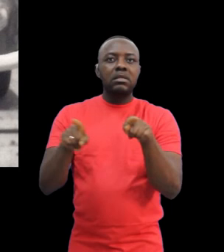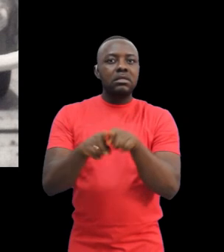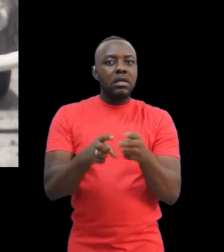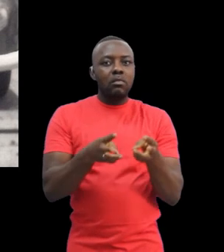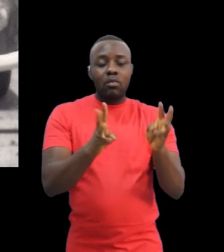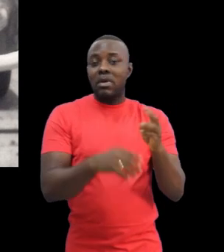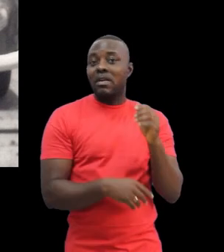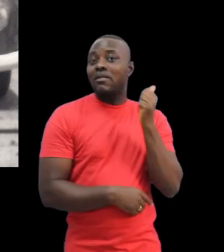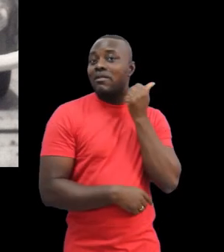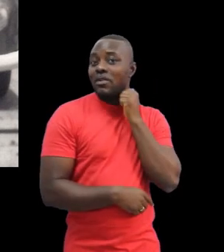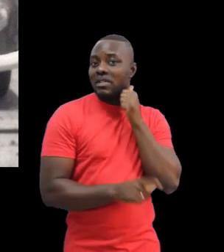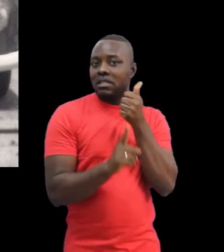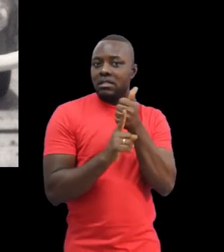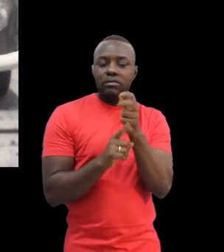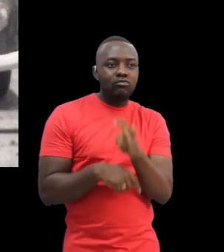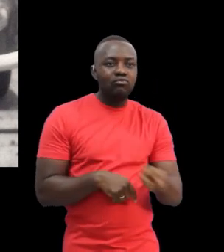more African nations.